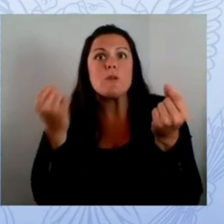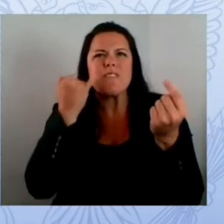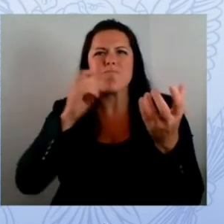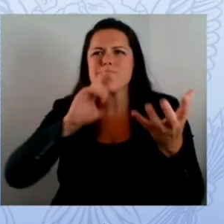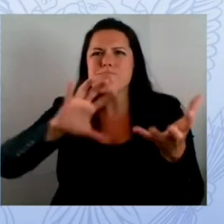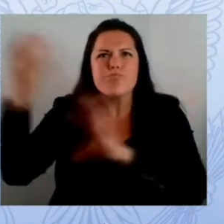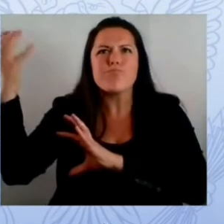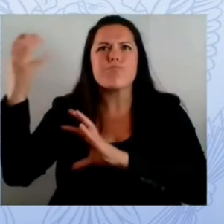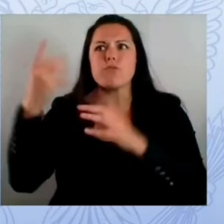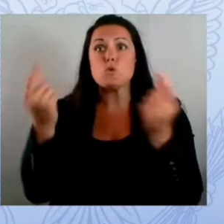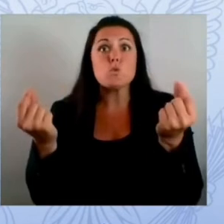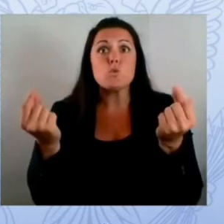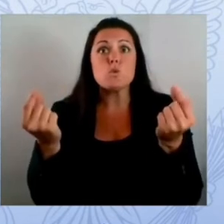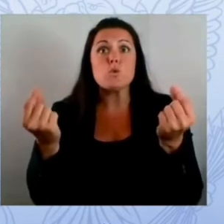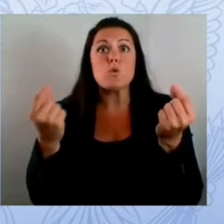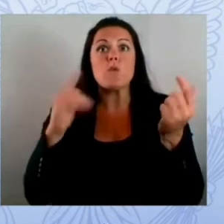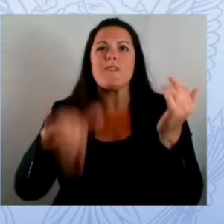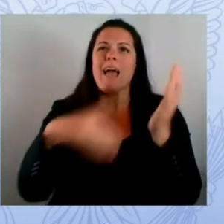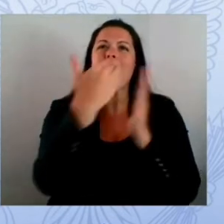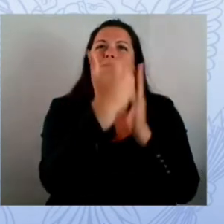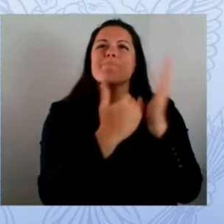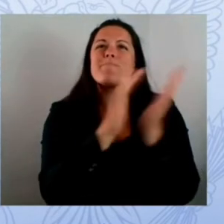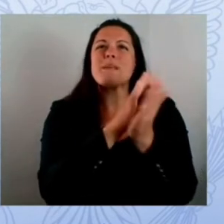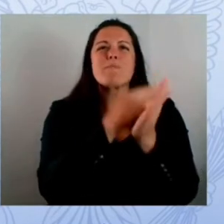opportunity thank you very much